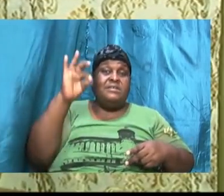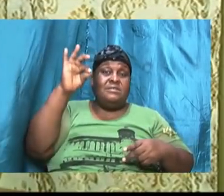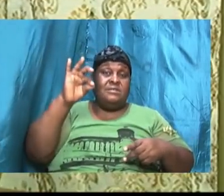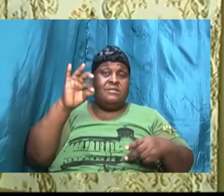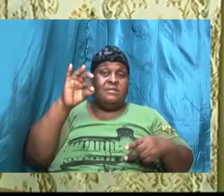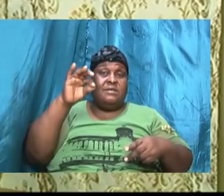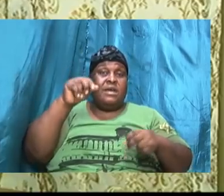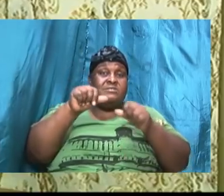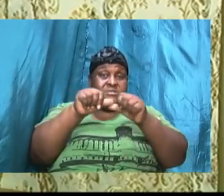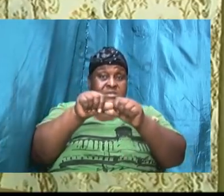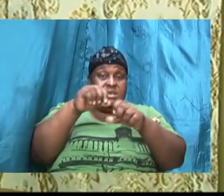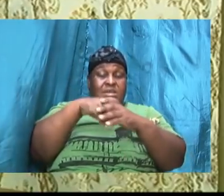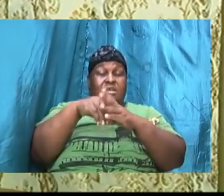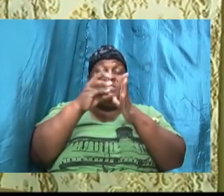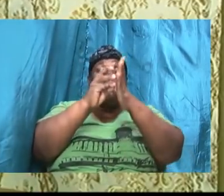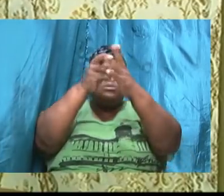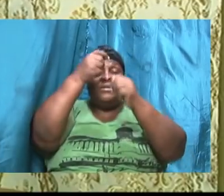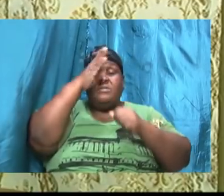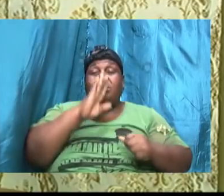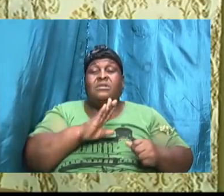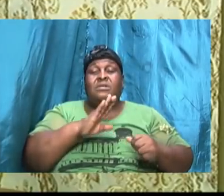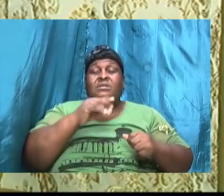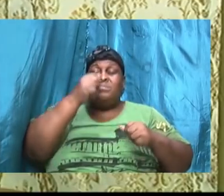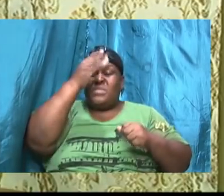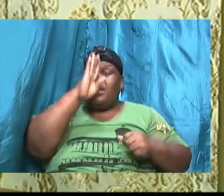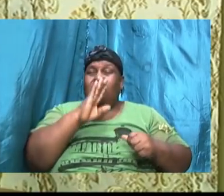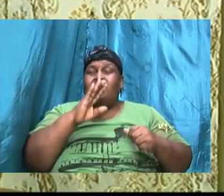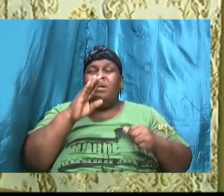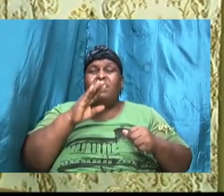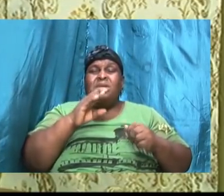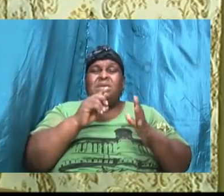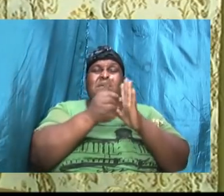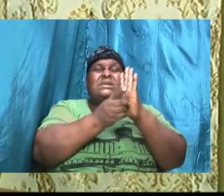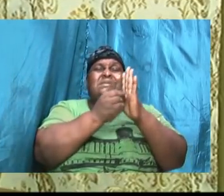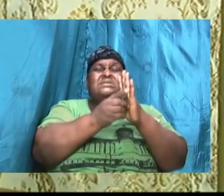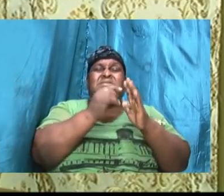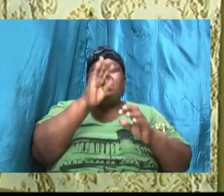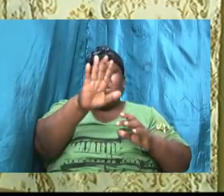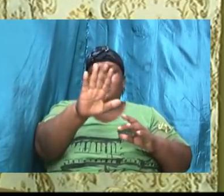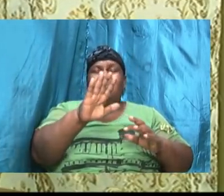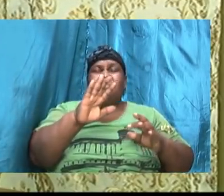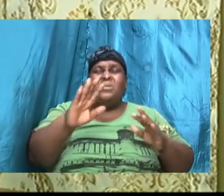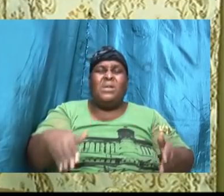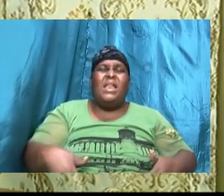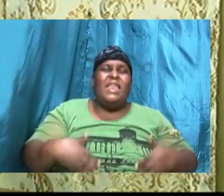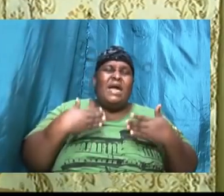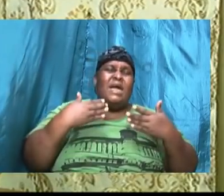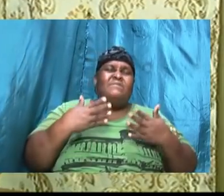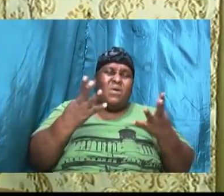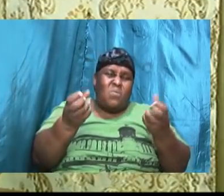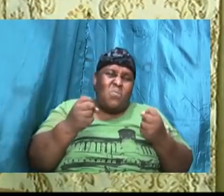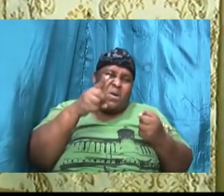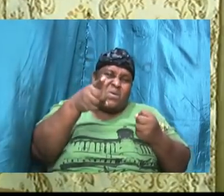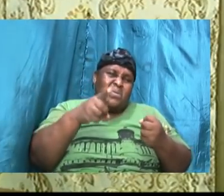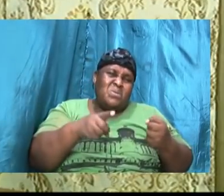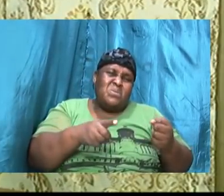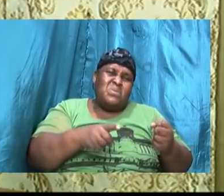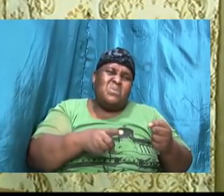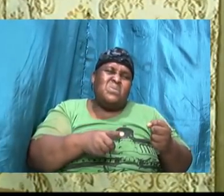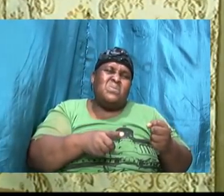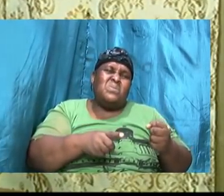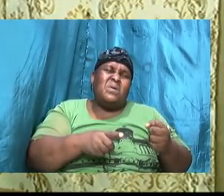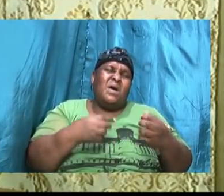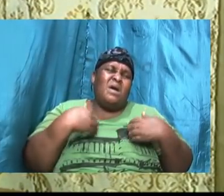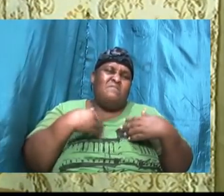life he has a plan for your life and he wants to execute it in his mind it is already done